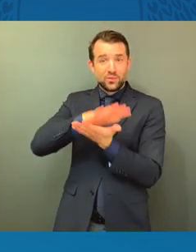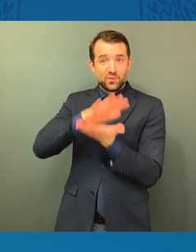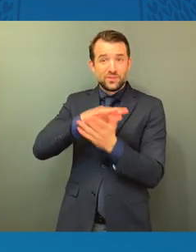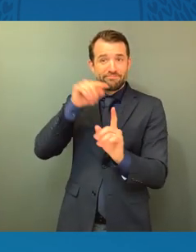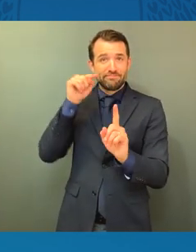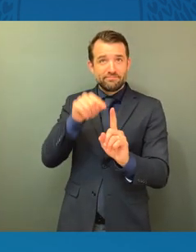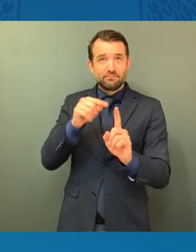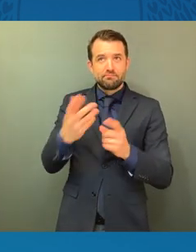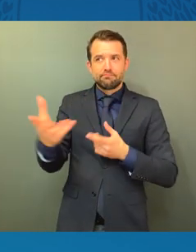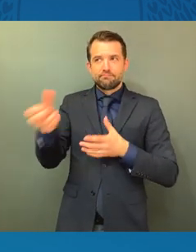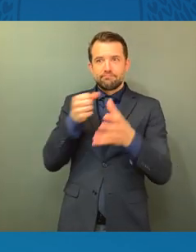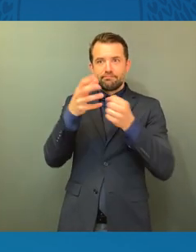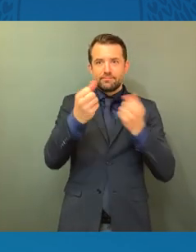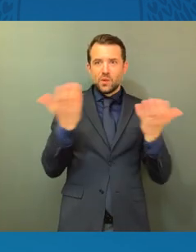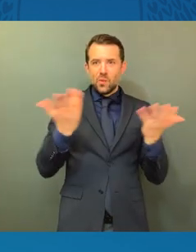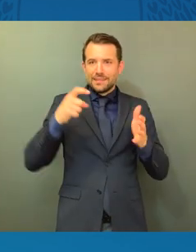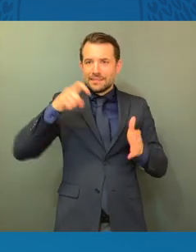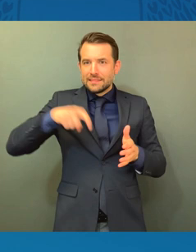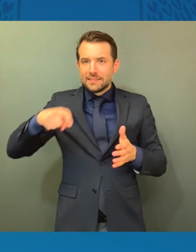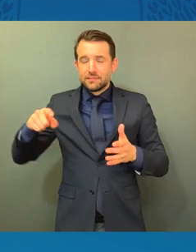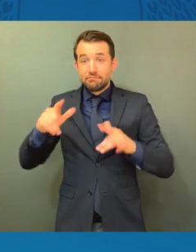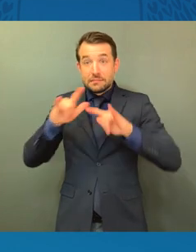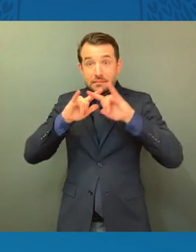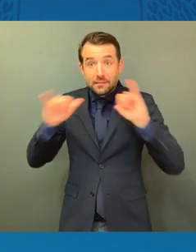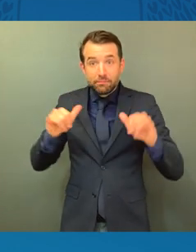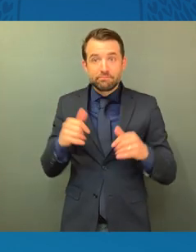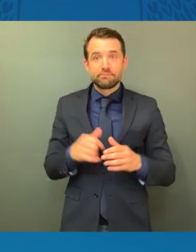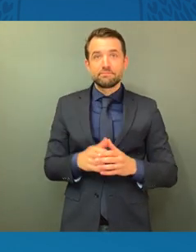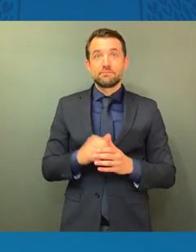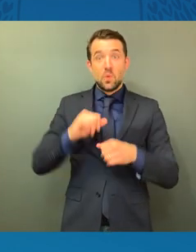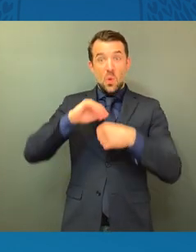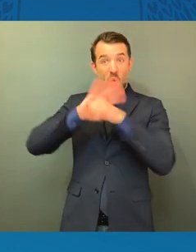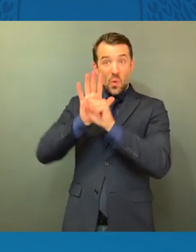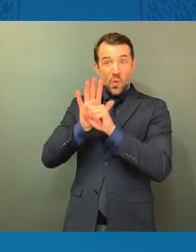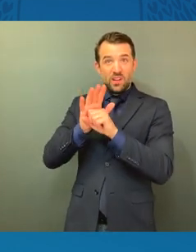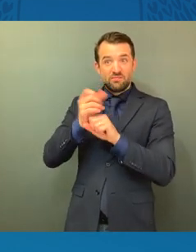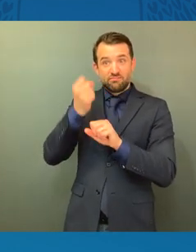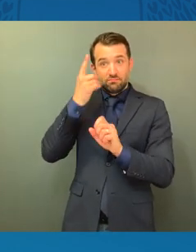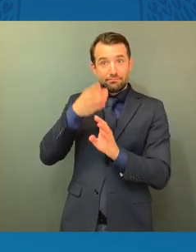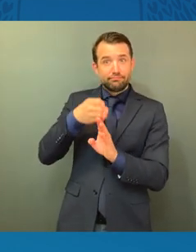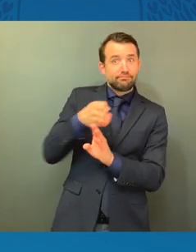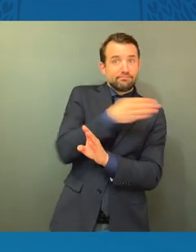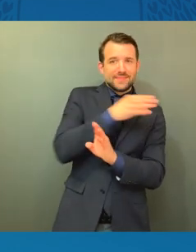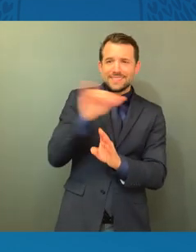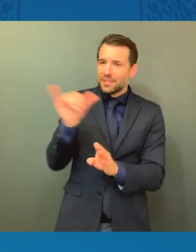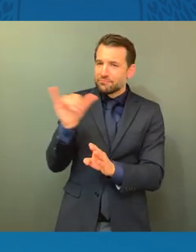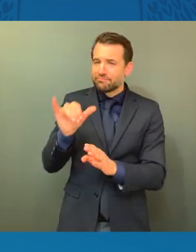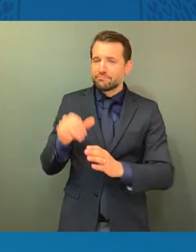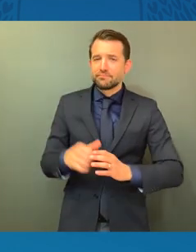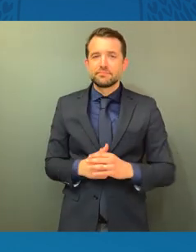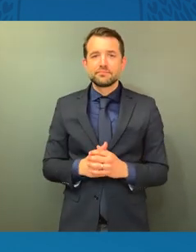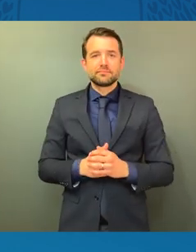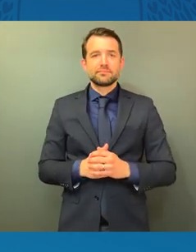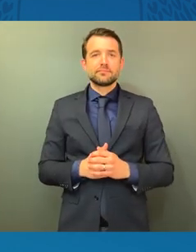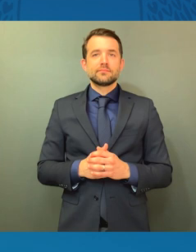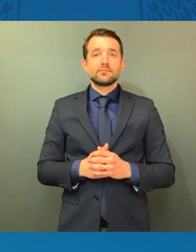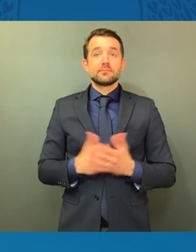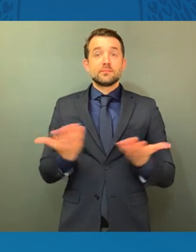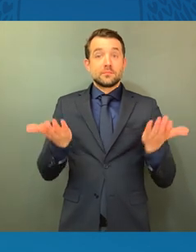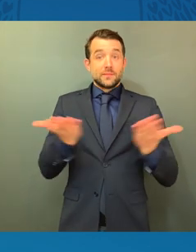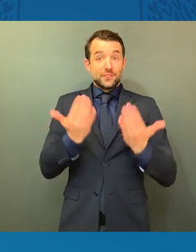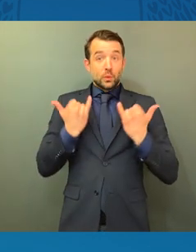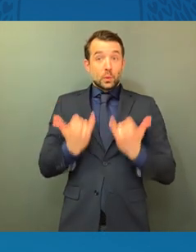they need in the midst of all of that and before. And we might not be here today making these exciting announcements